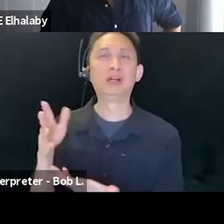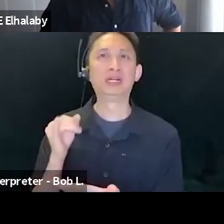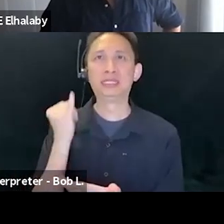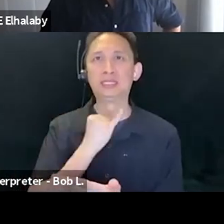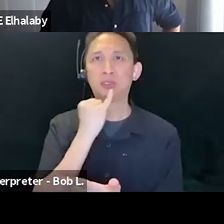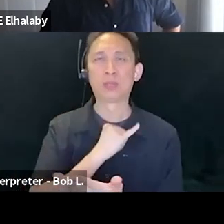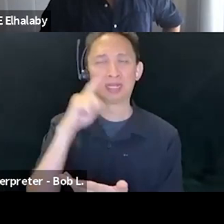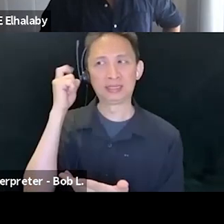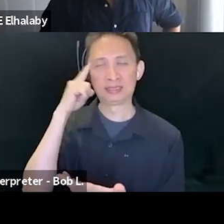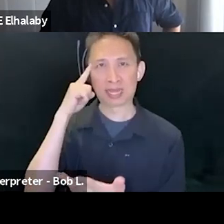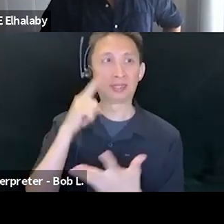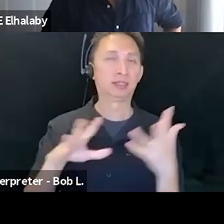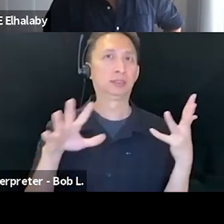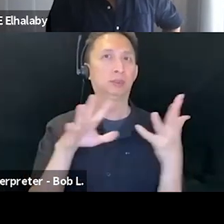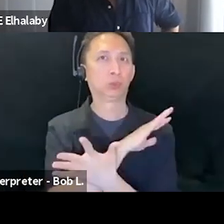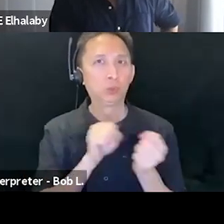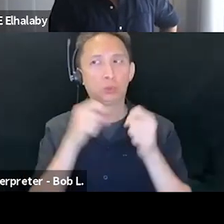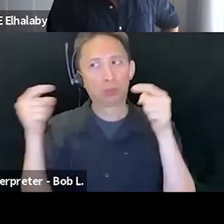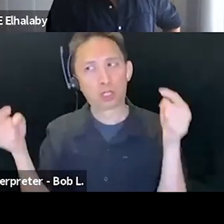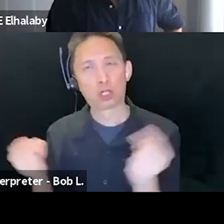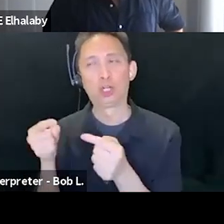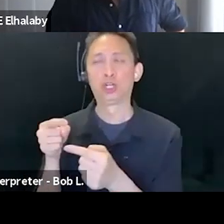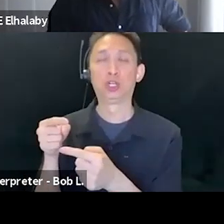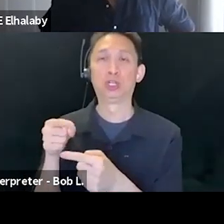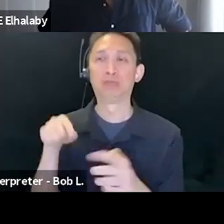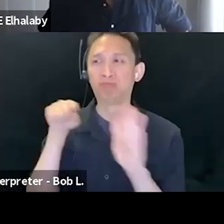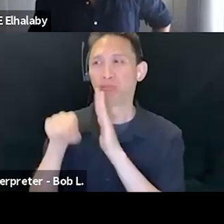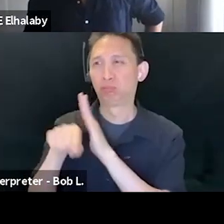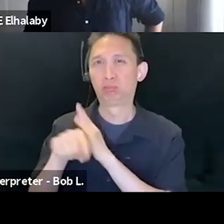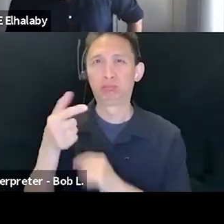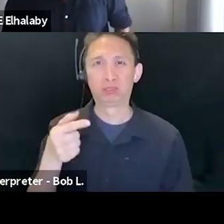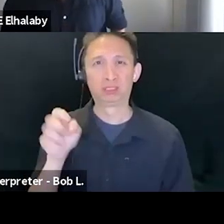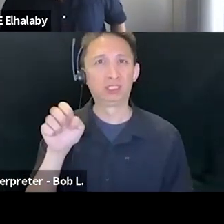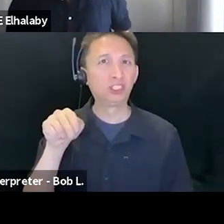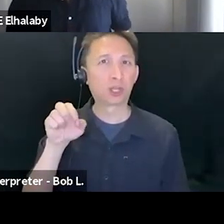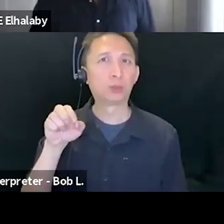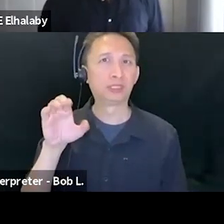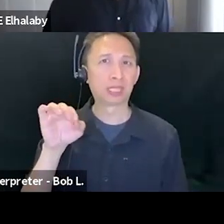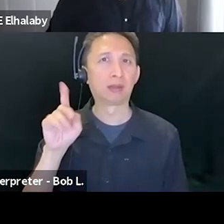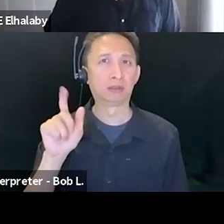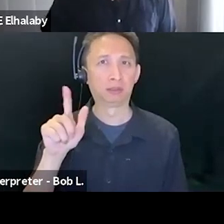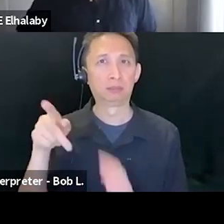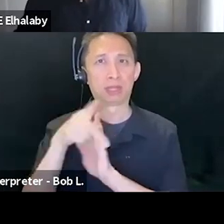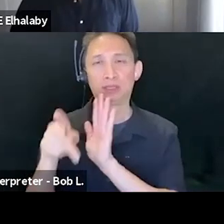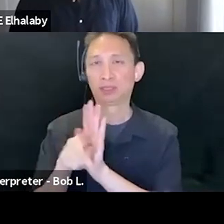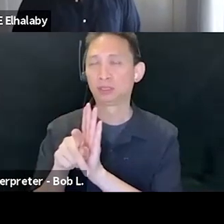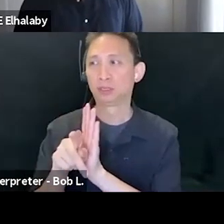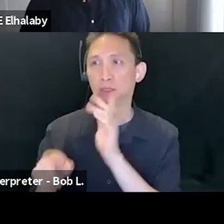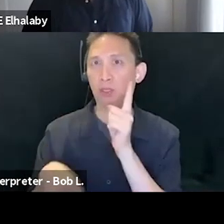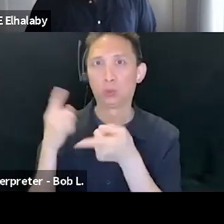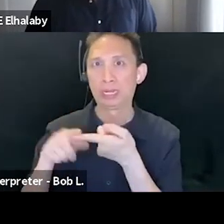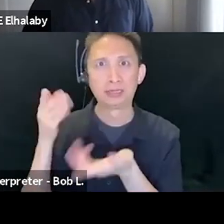It's, it's brutal violence. It's, um, it's genocidal policies. Um, so do, does this